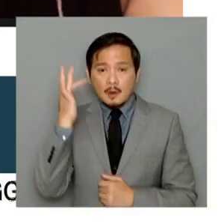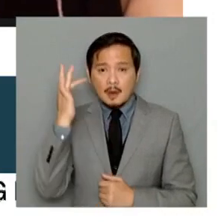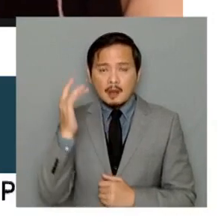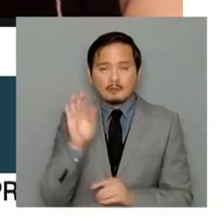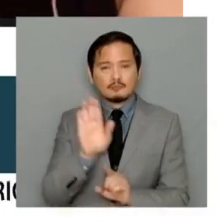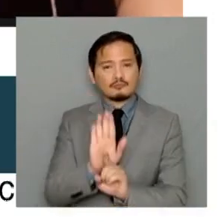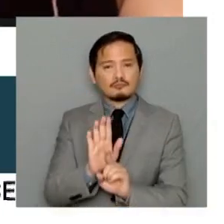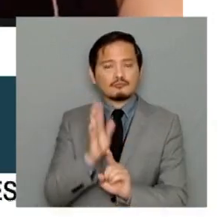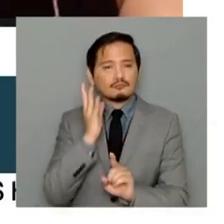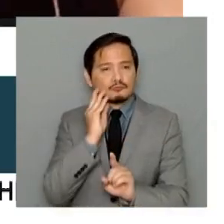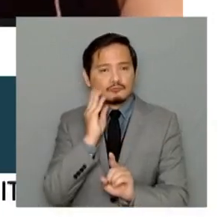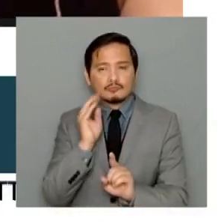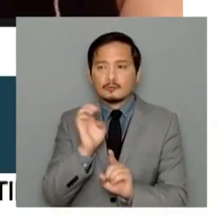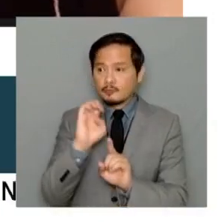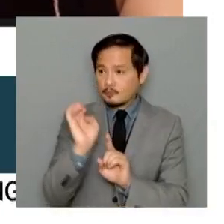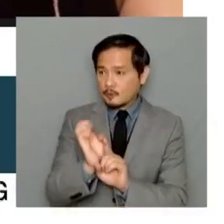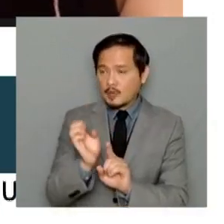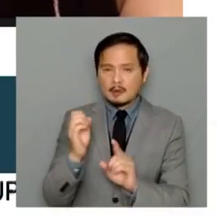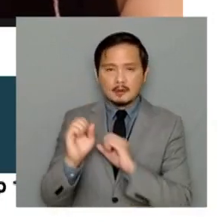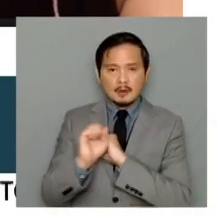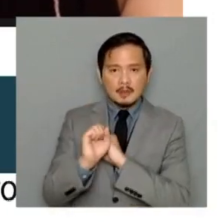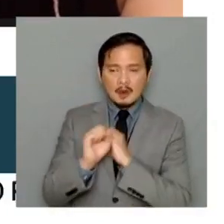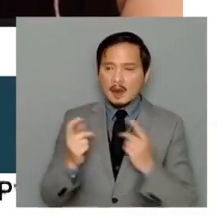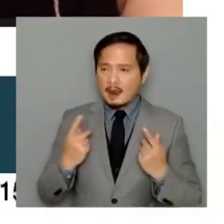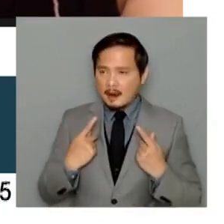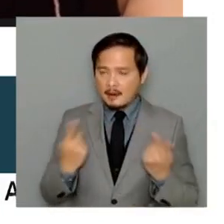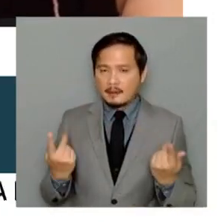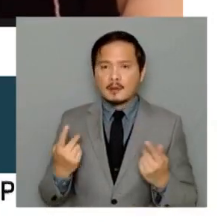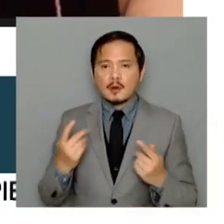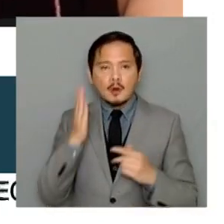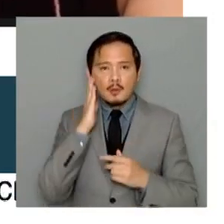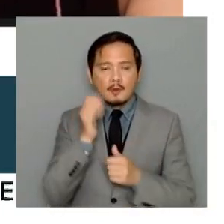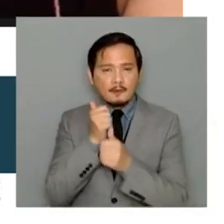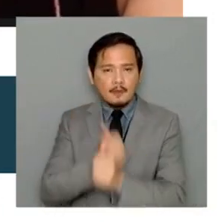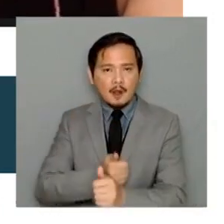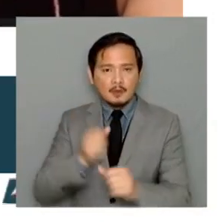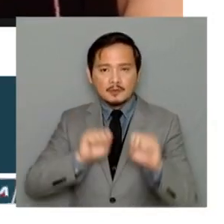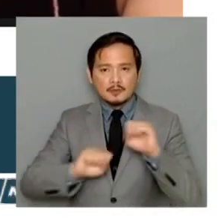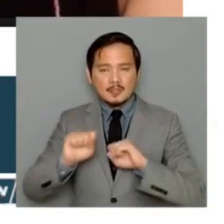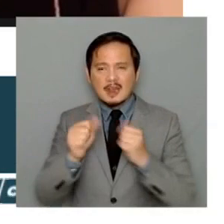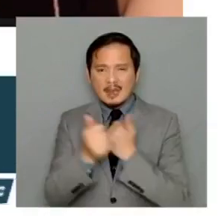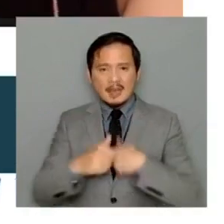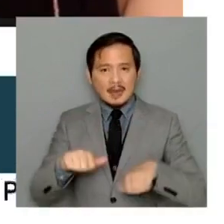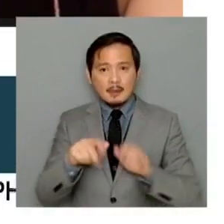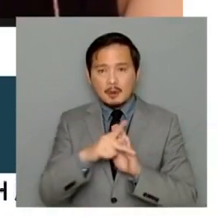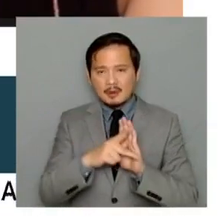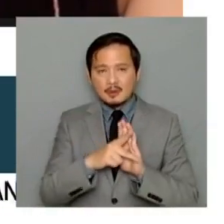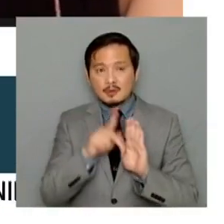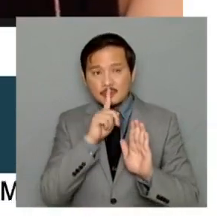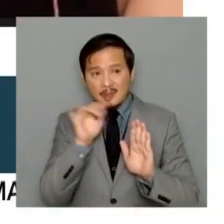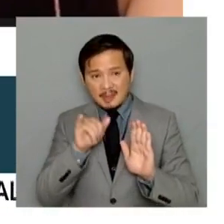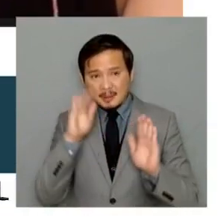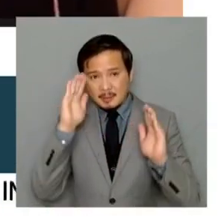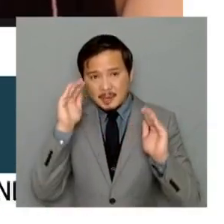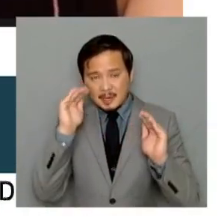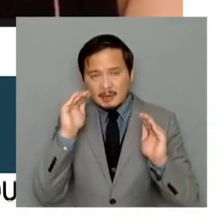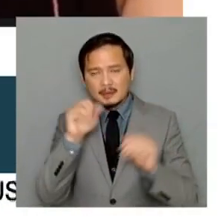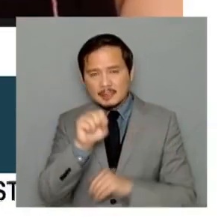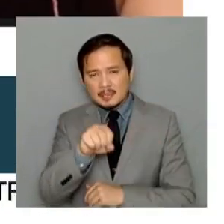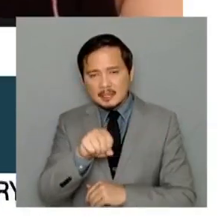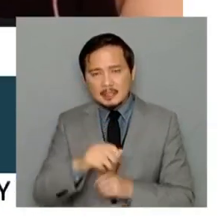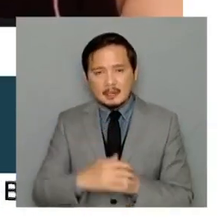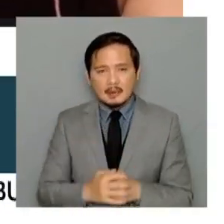that it's going to be science-backed, whatever policies she may have. At least that is the expectation. But in terms of this